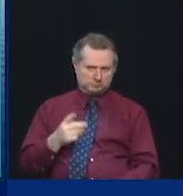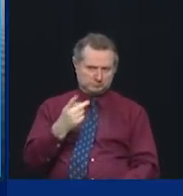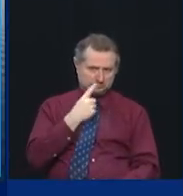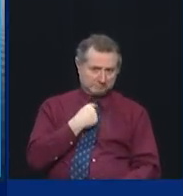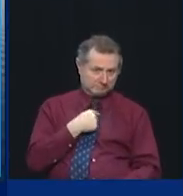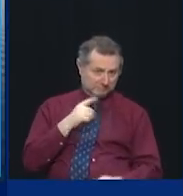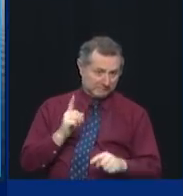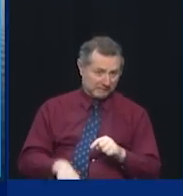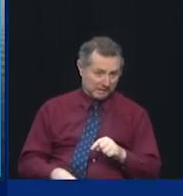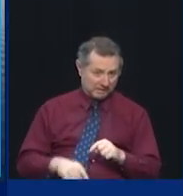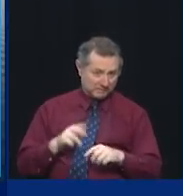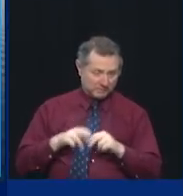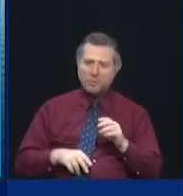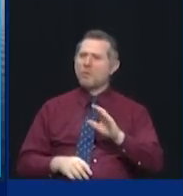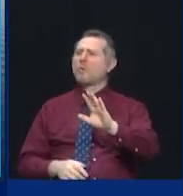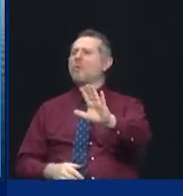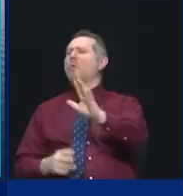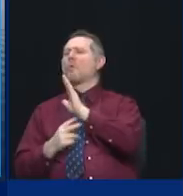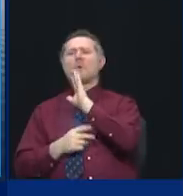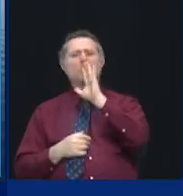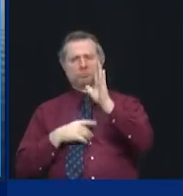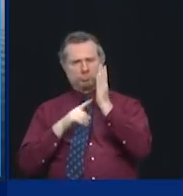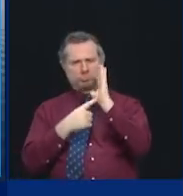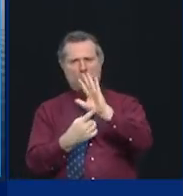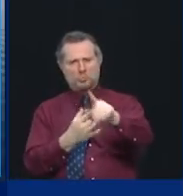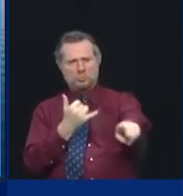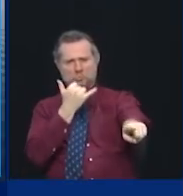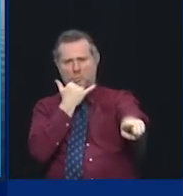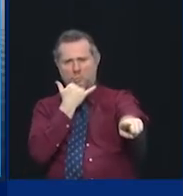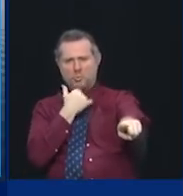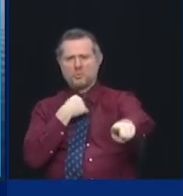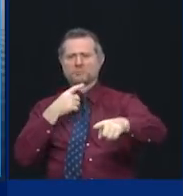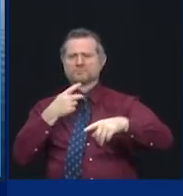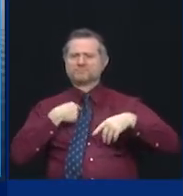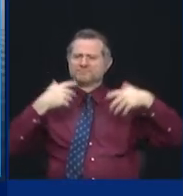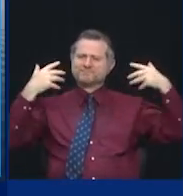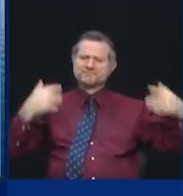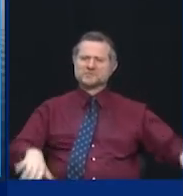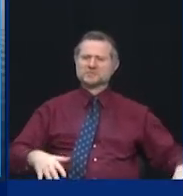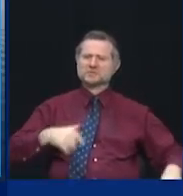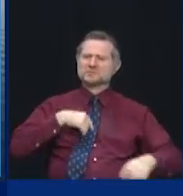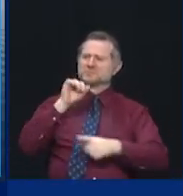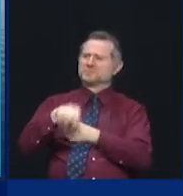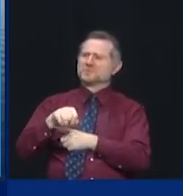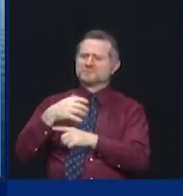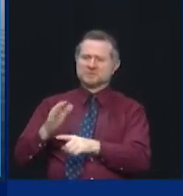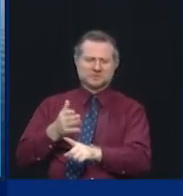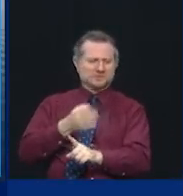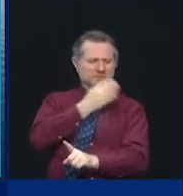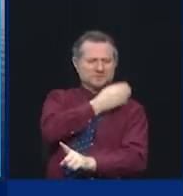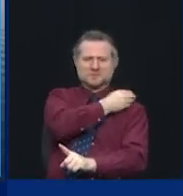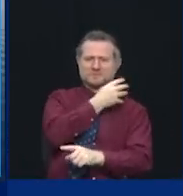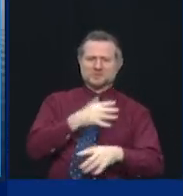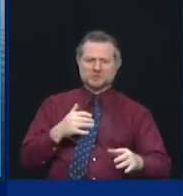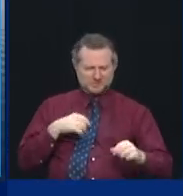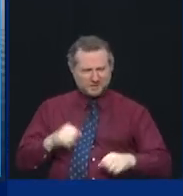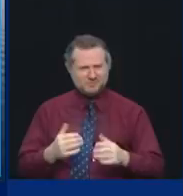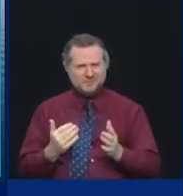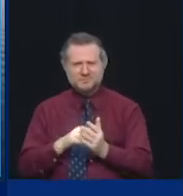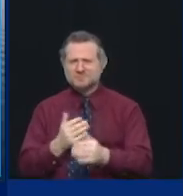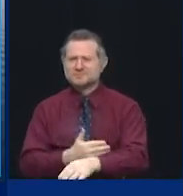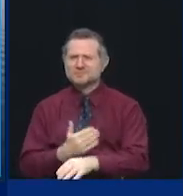And I'll show you that we have and that we can. Because there is nothing that we can't do